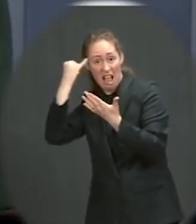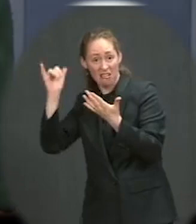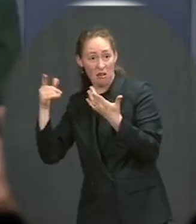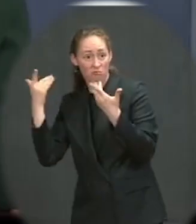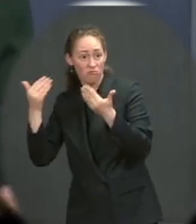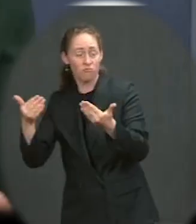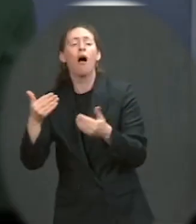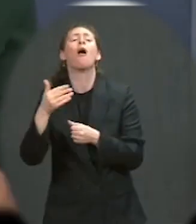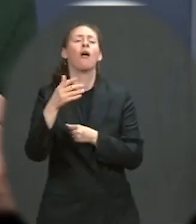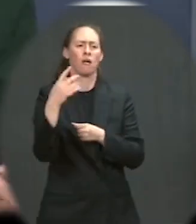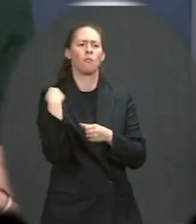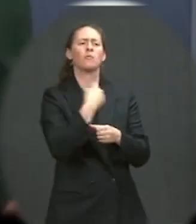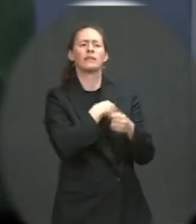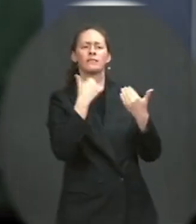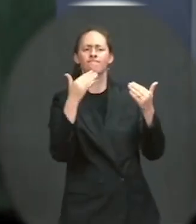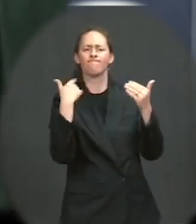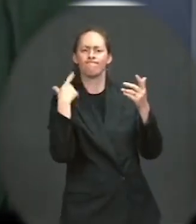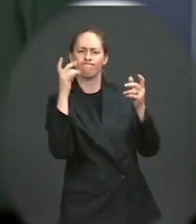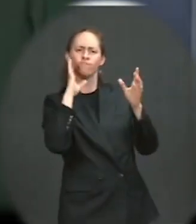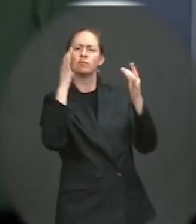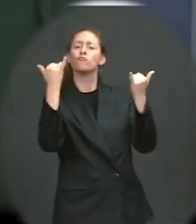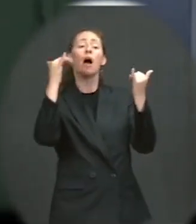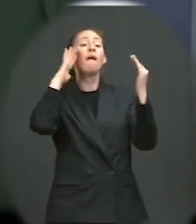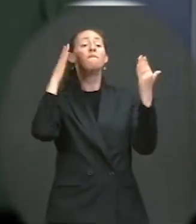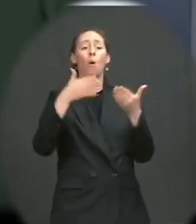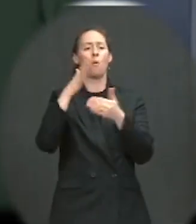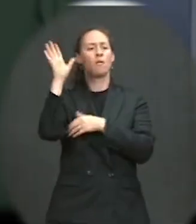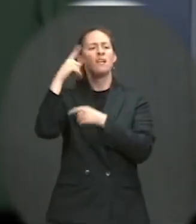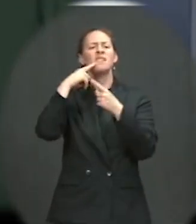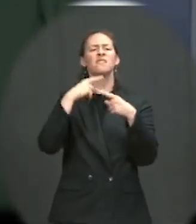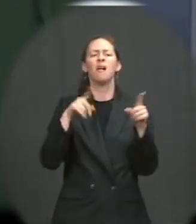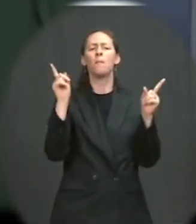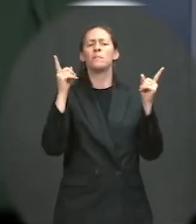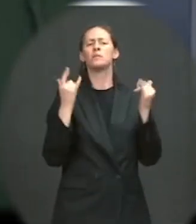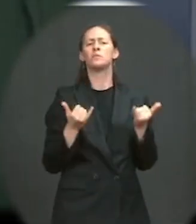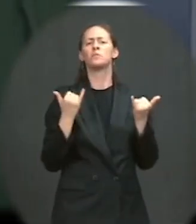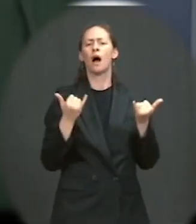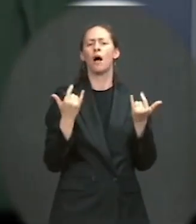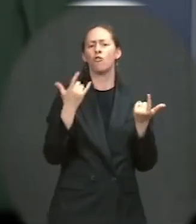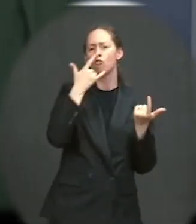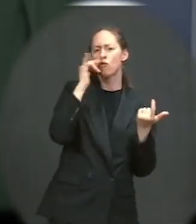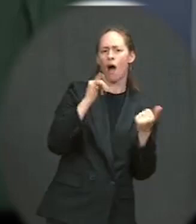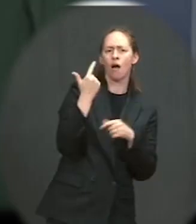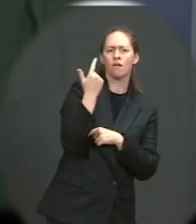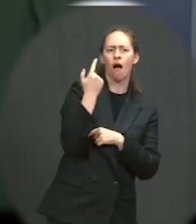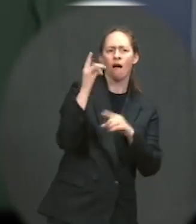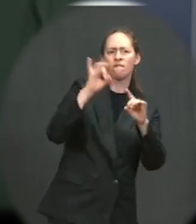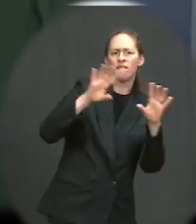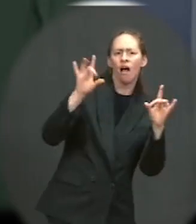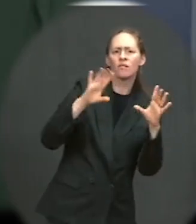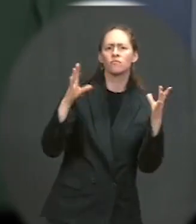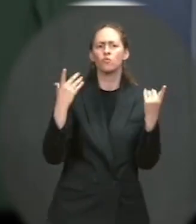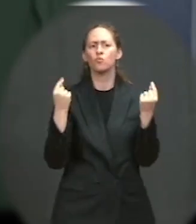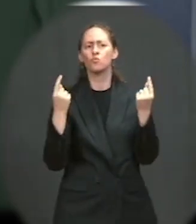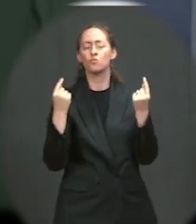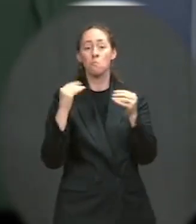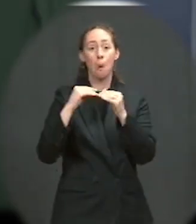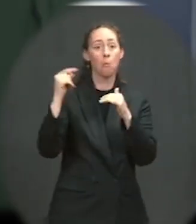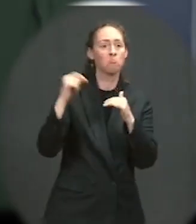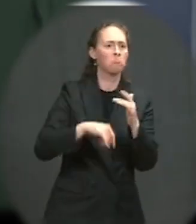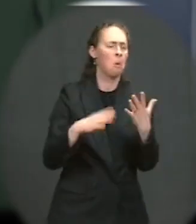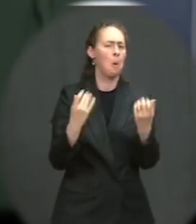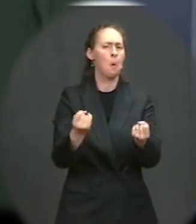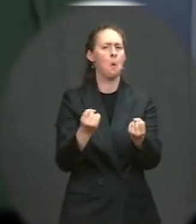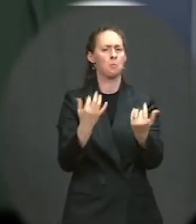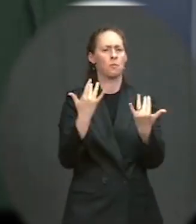which are on gun violence and gun violence prevention measures. I don't have anything beyond that to preview, but there are some significant steps he's certainly announcing this